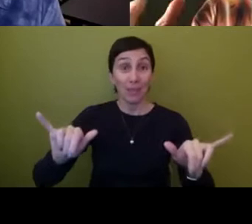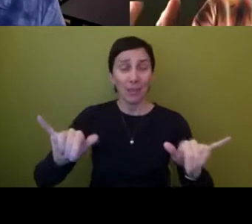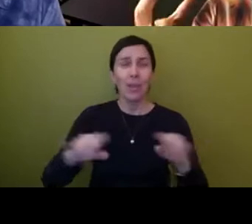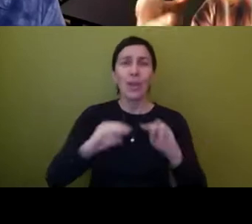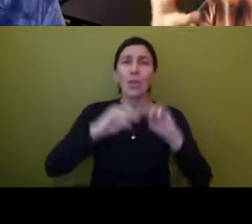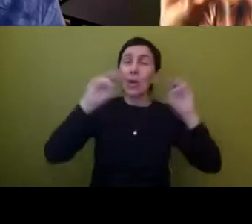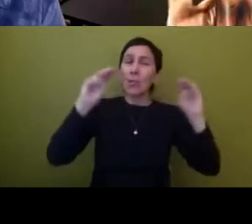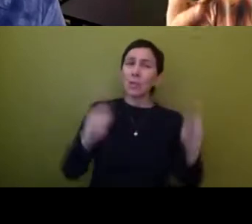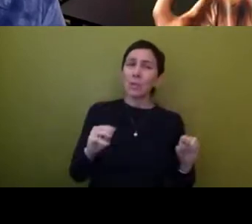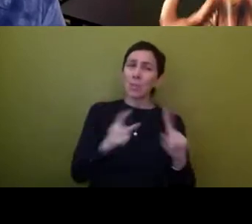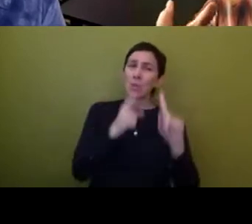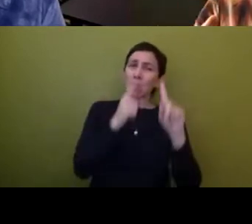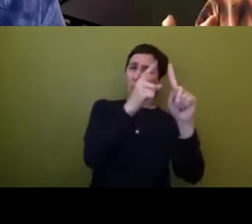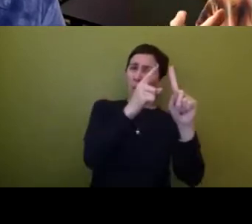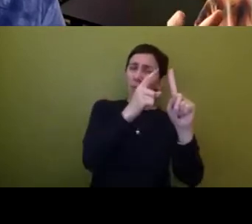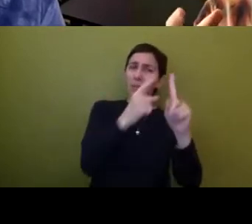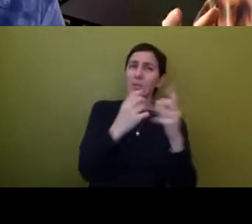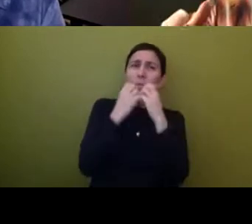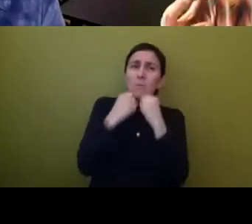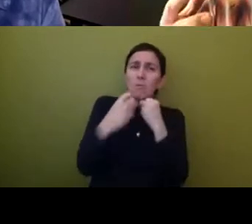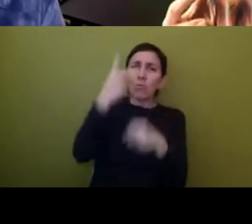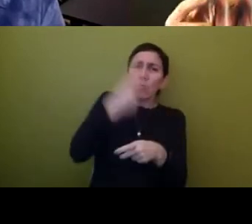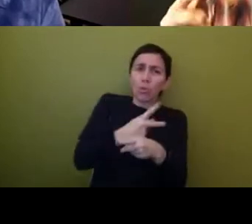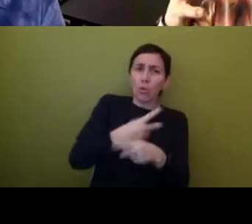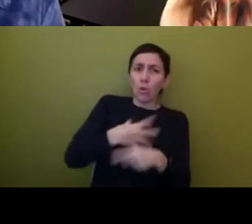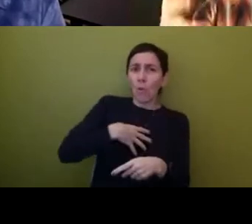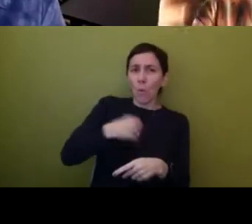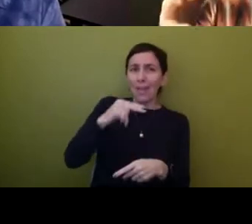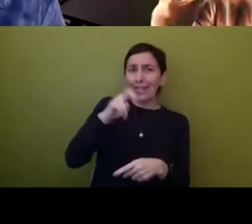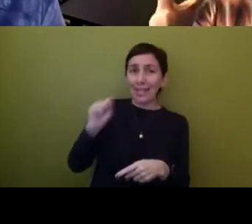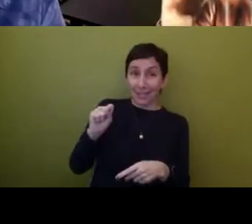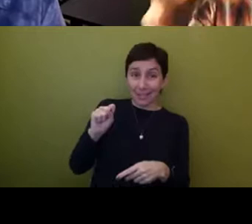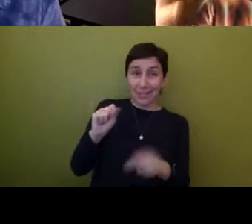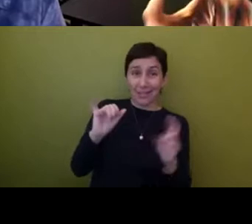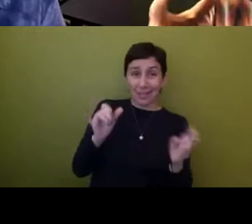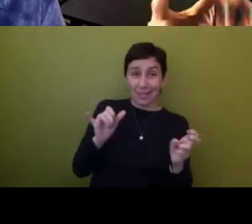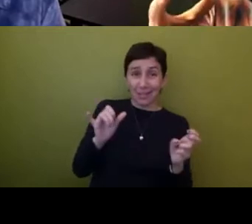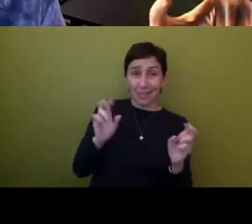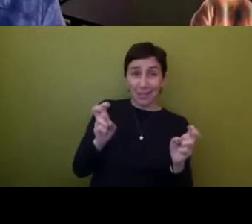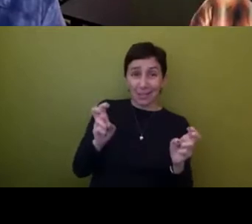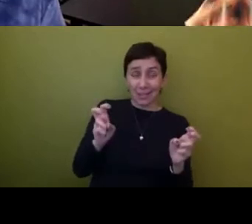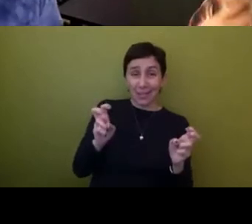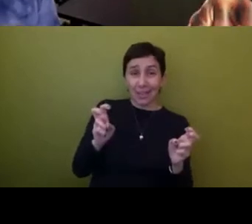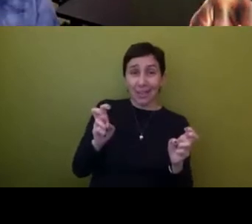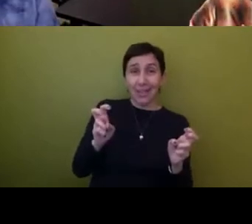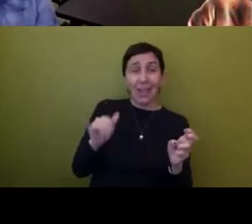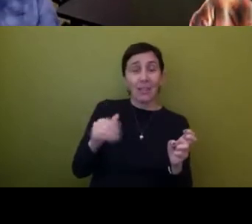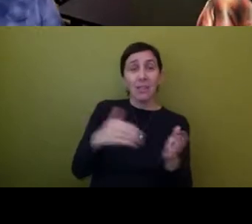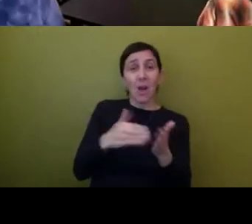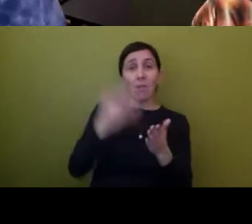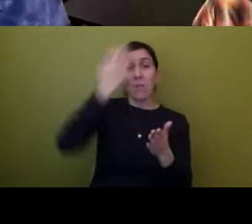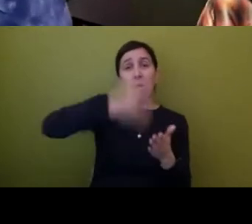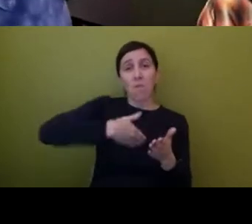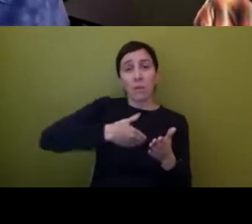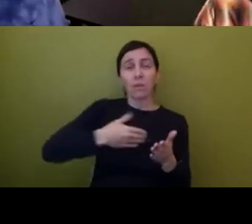project to preserve whiteness. Um, and this is the stuff that gets decontextualized. Like we can talk about